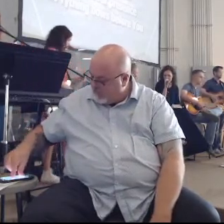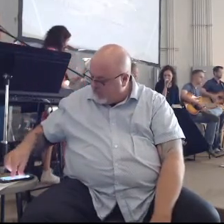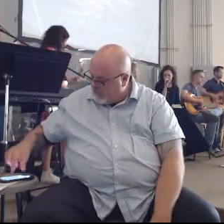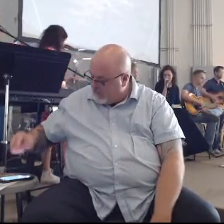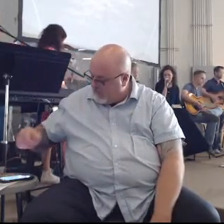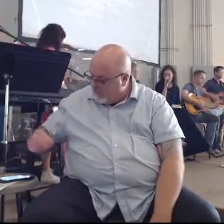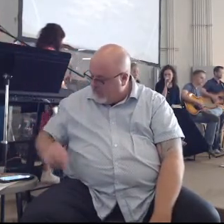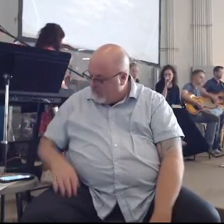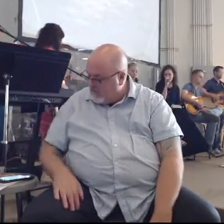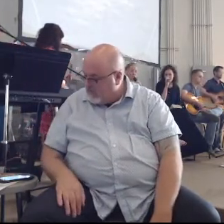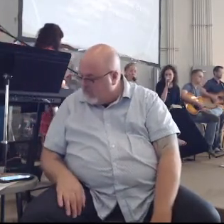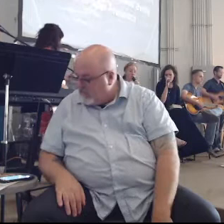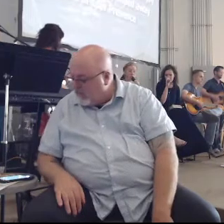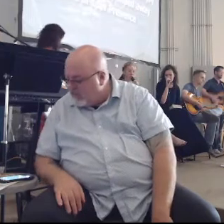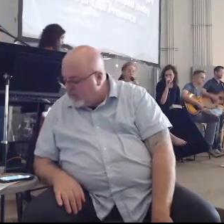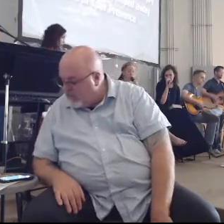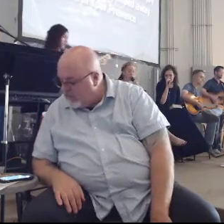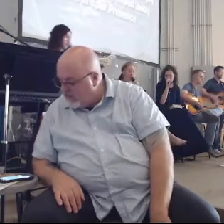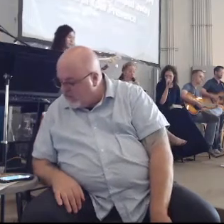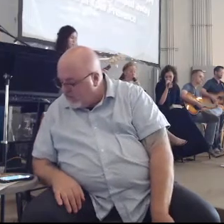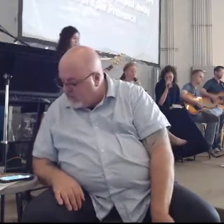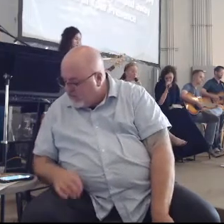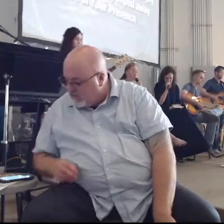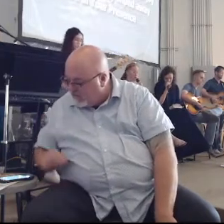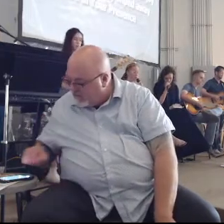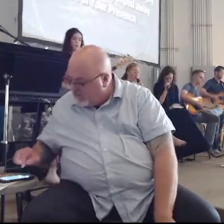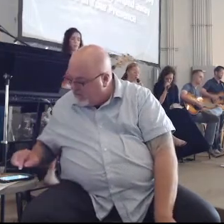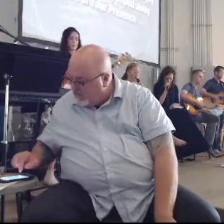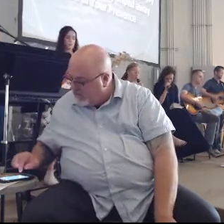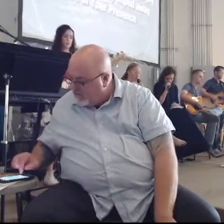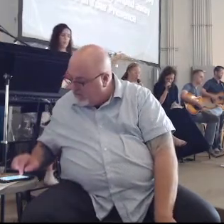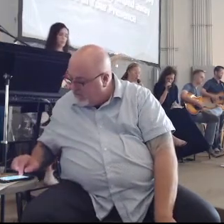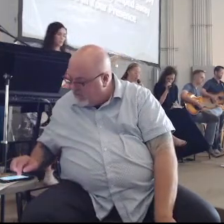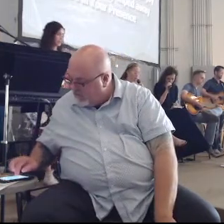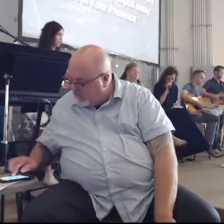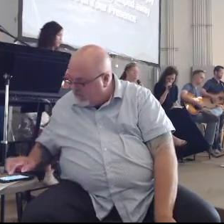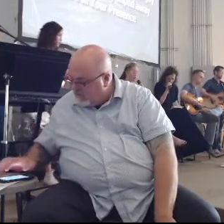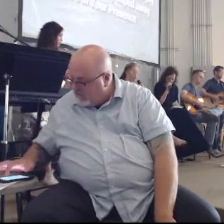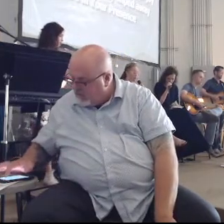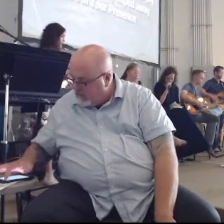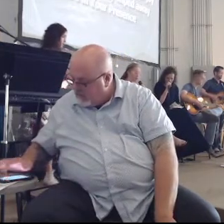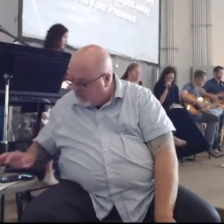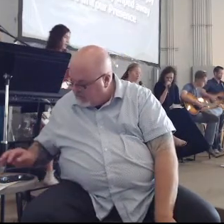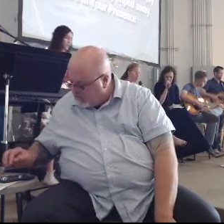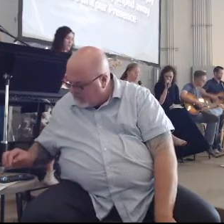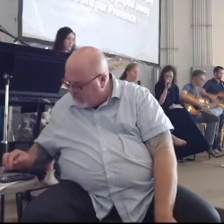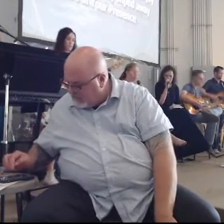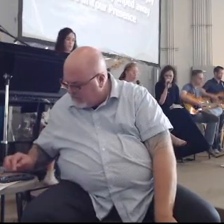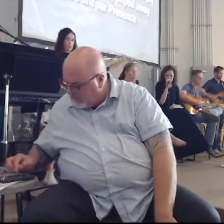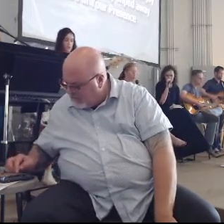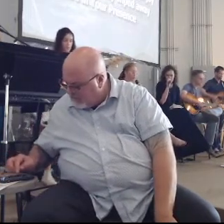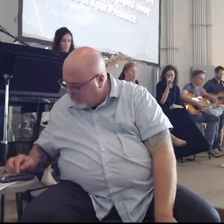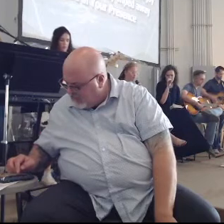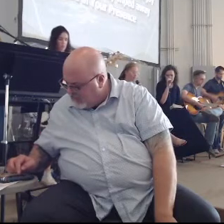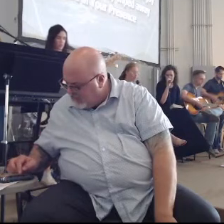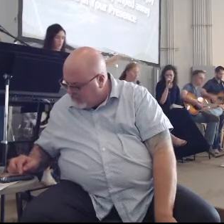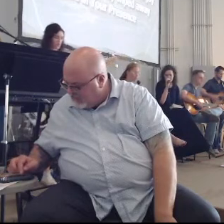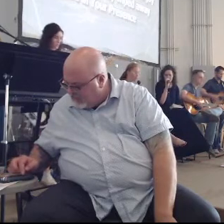Found in your hands Fullness of joy And every